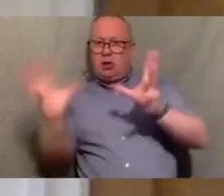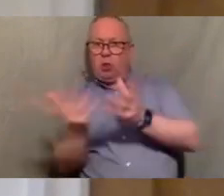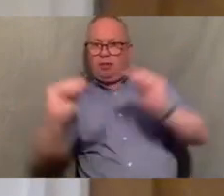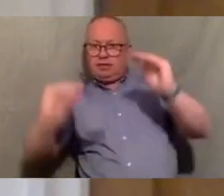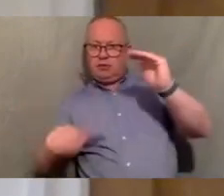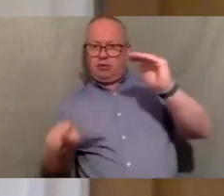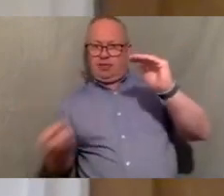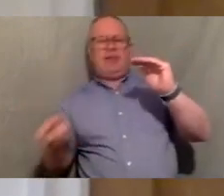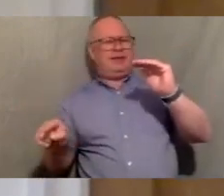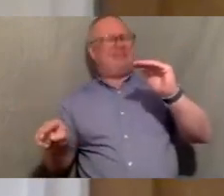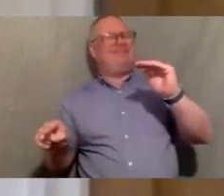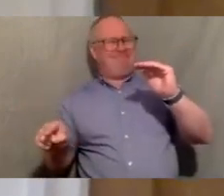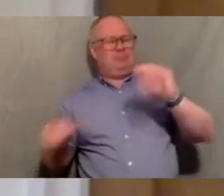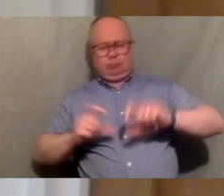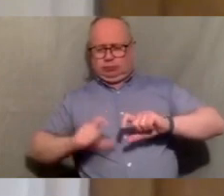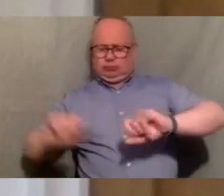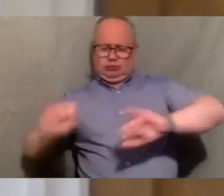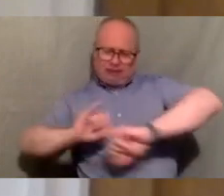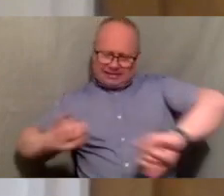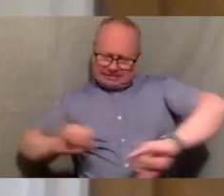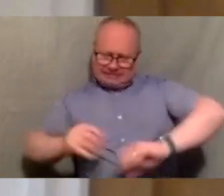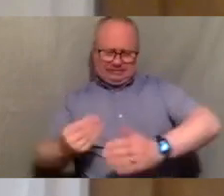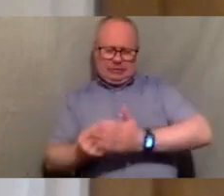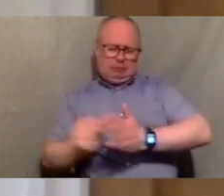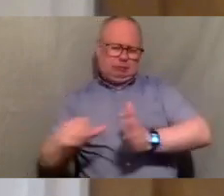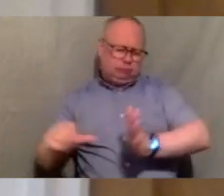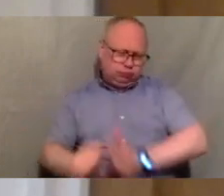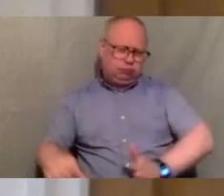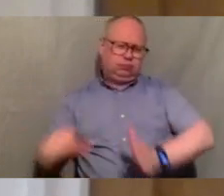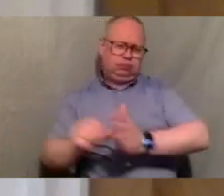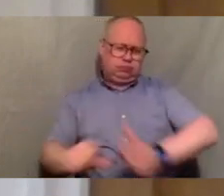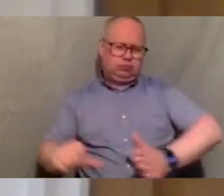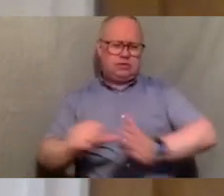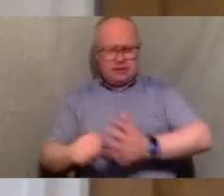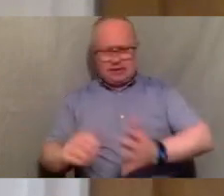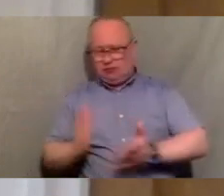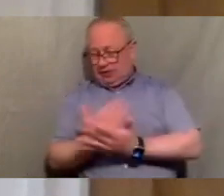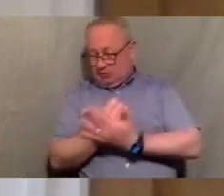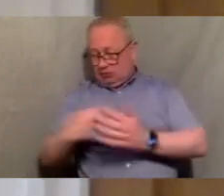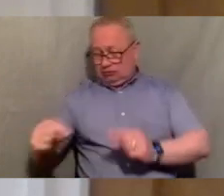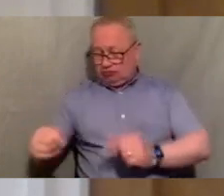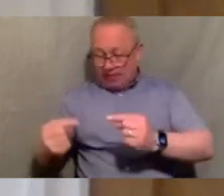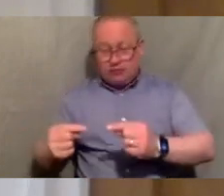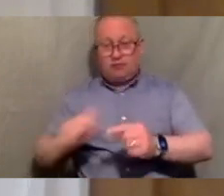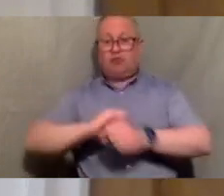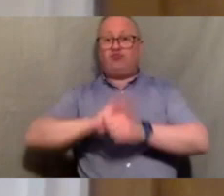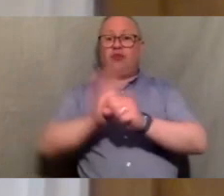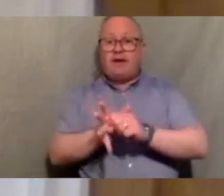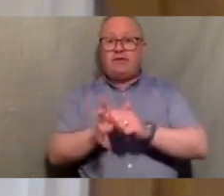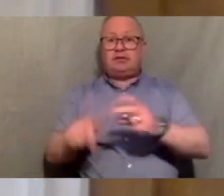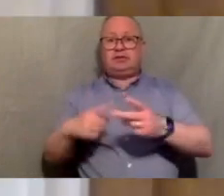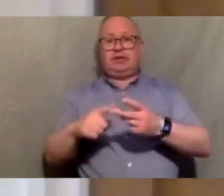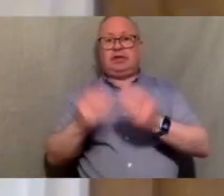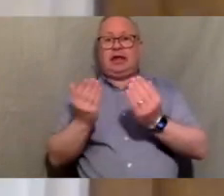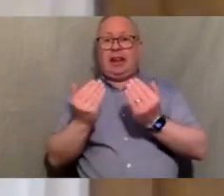in the global south today are when it comes to dealing with this the new and enormous challenges of coronavirus and also the